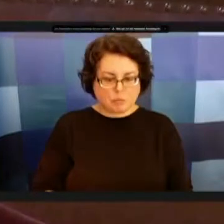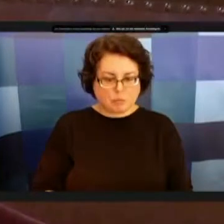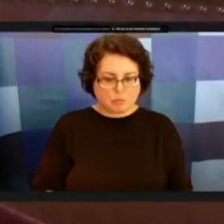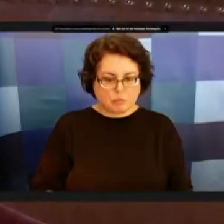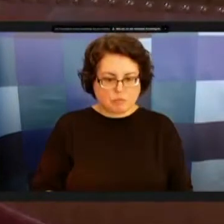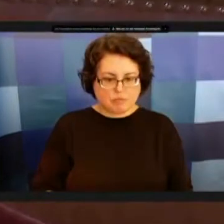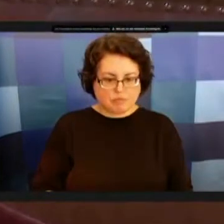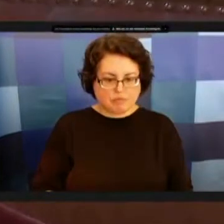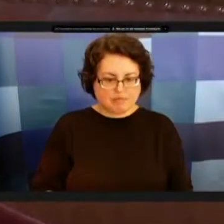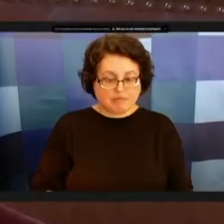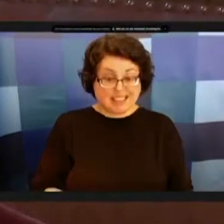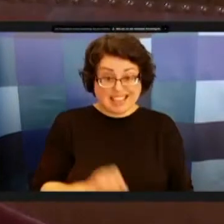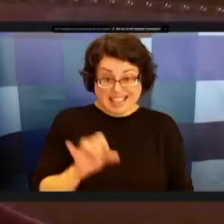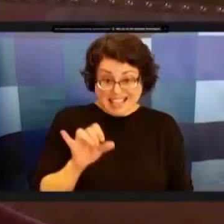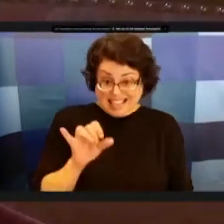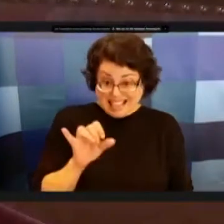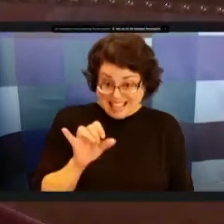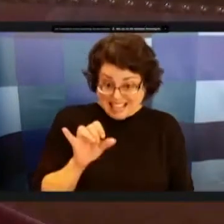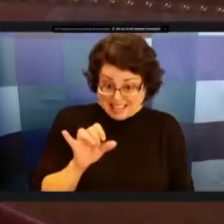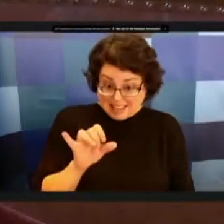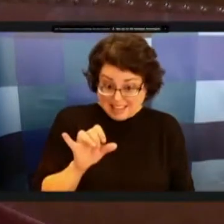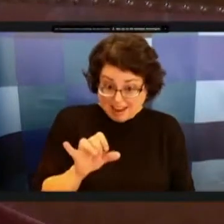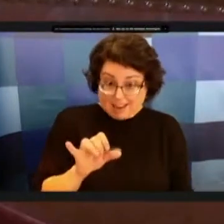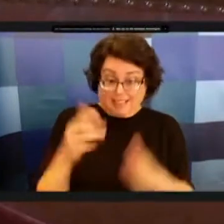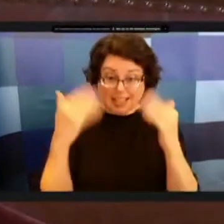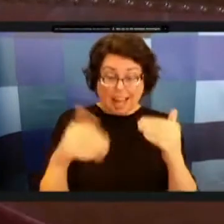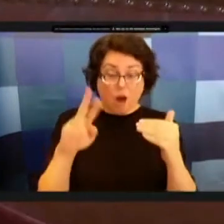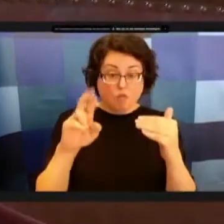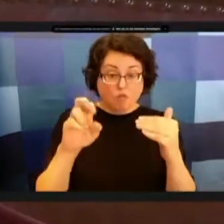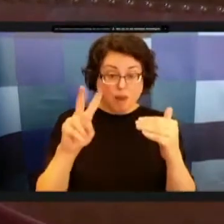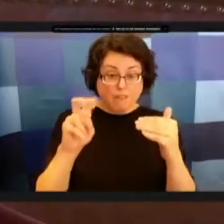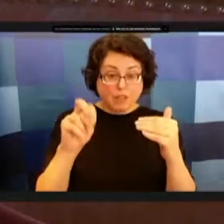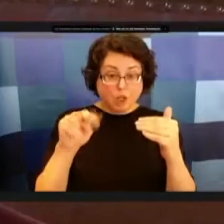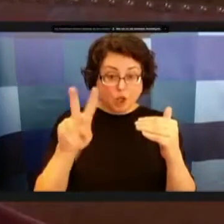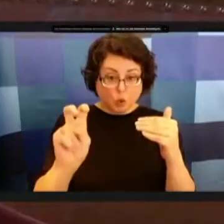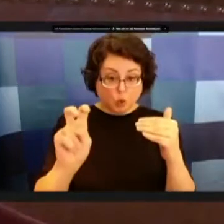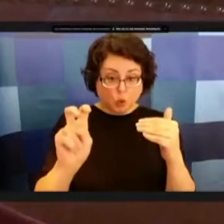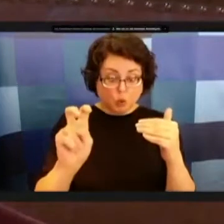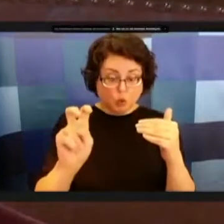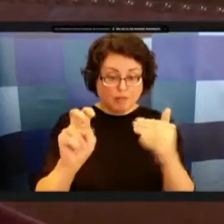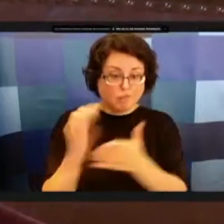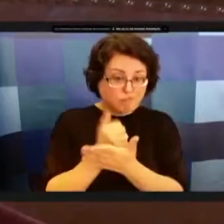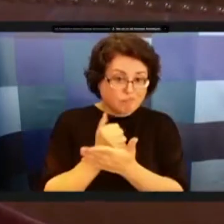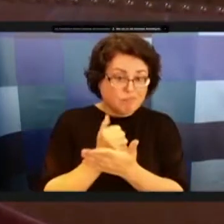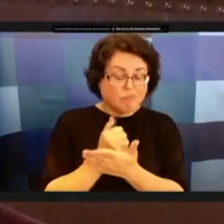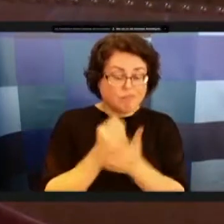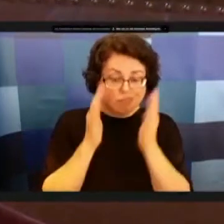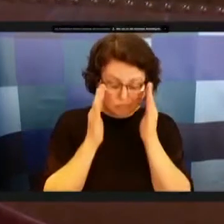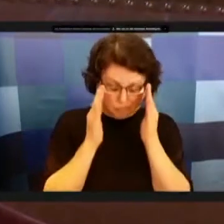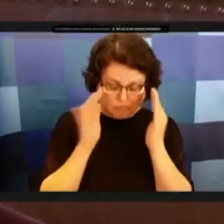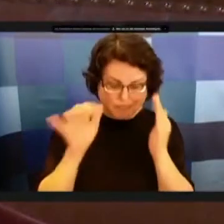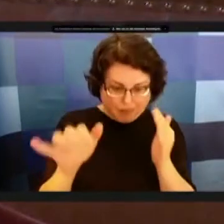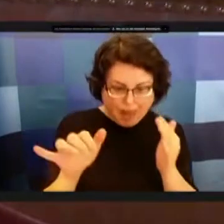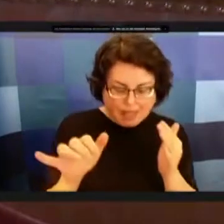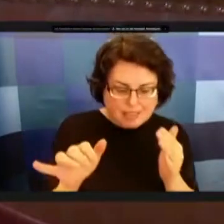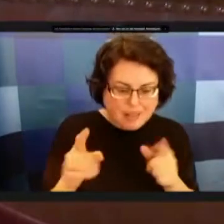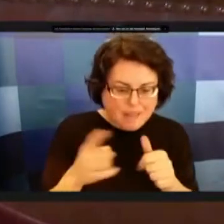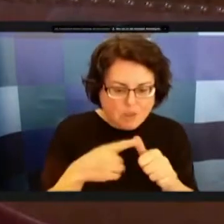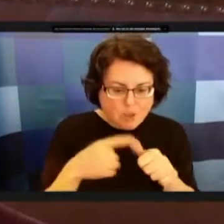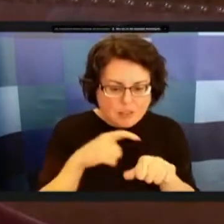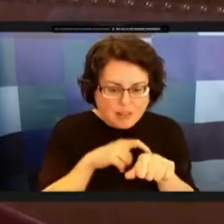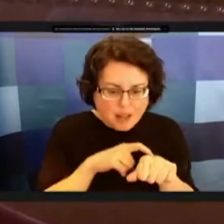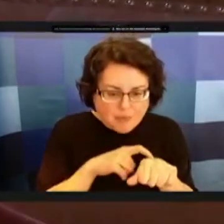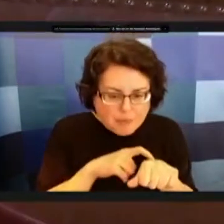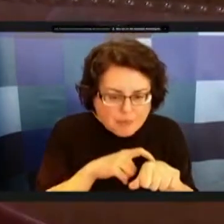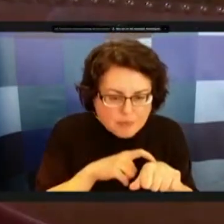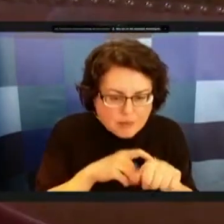that we'll go to revenues uh and we had mentioned revenues uh the first time around uh both in my